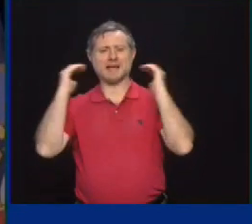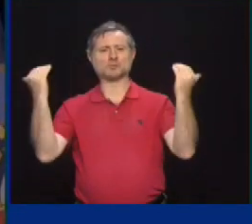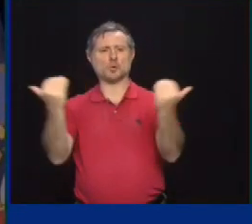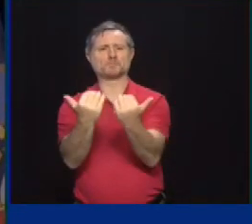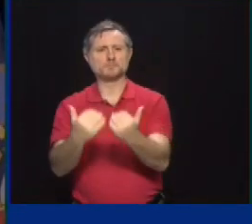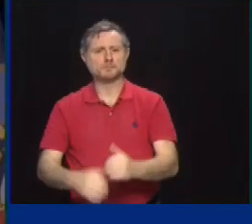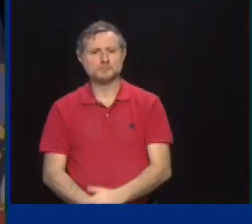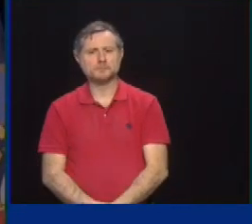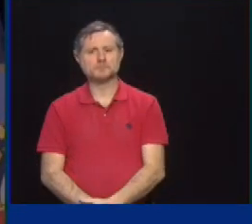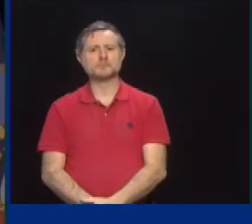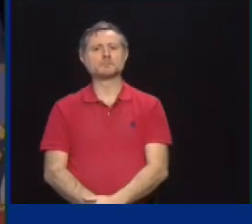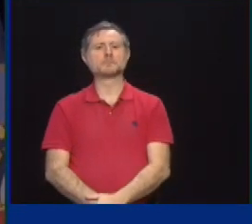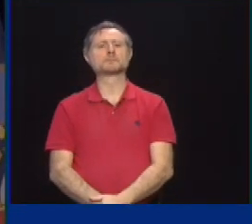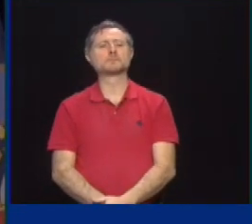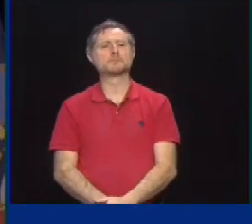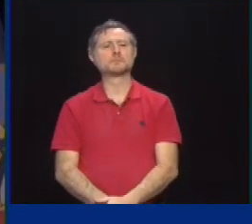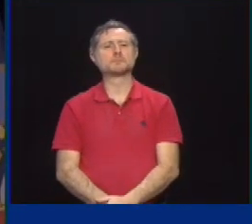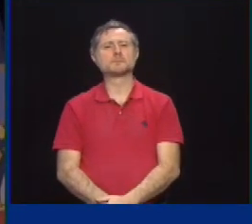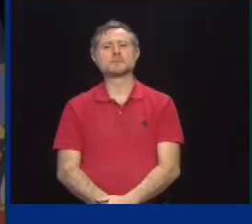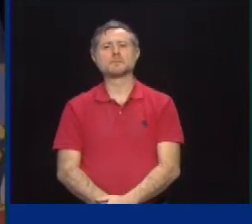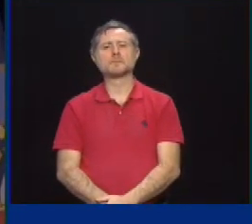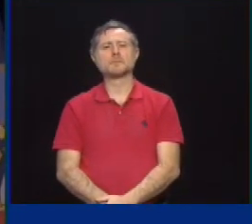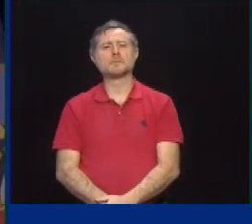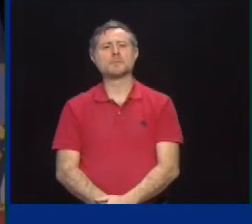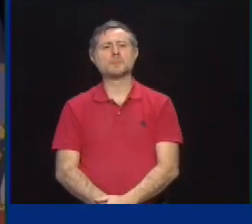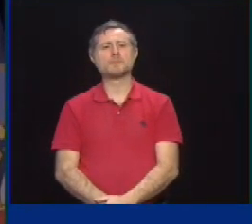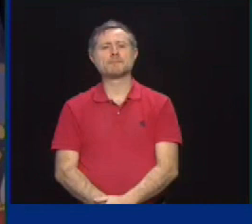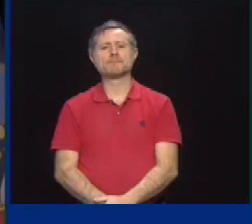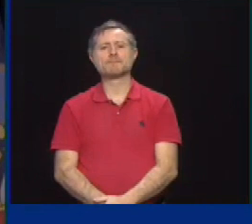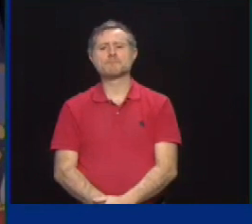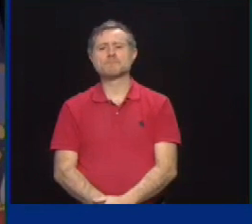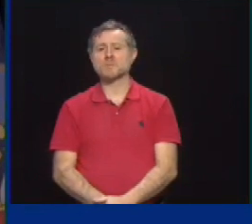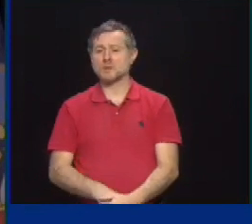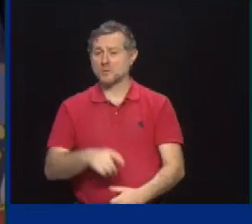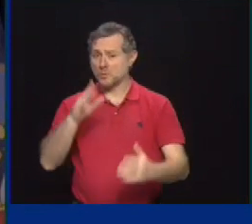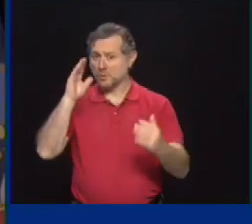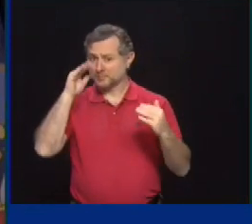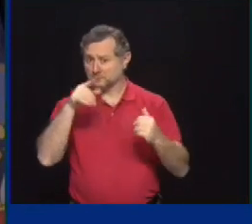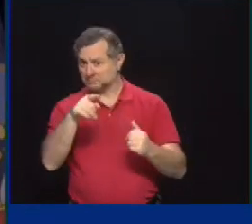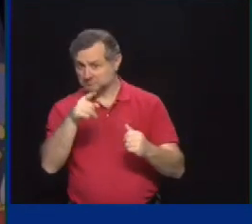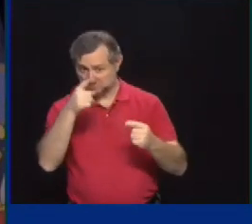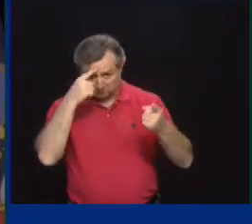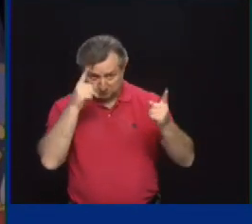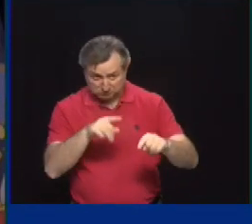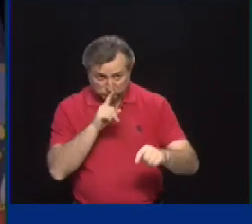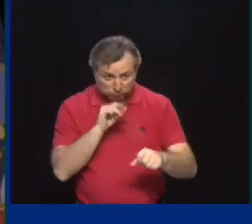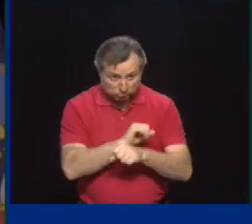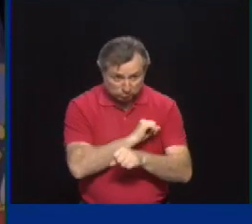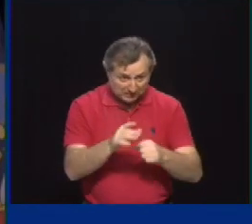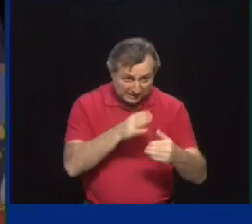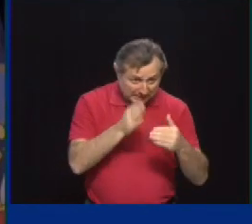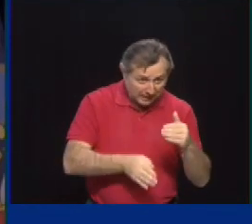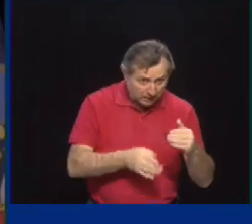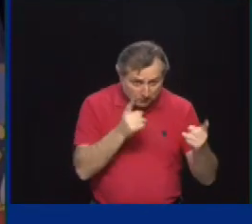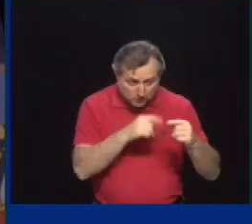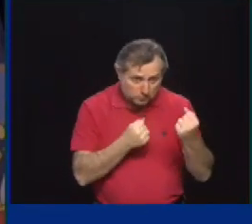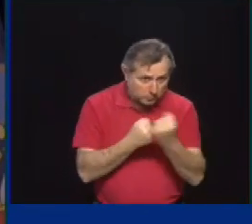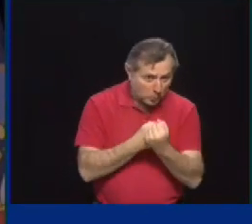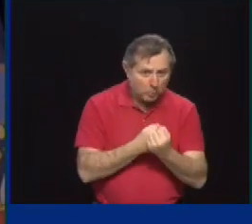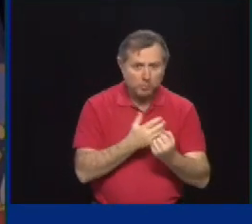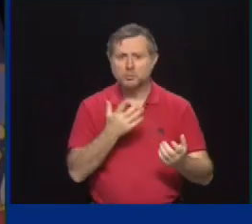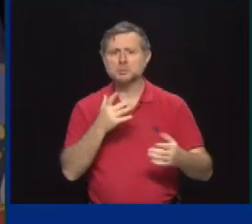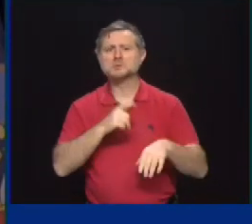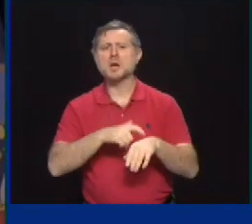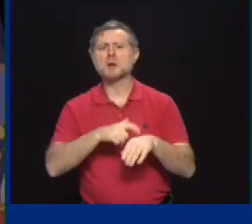people at the table are hoping by the end of the year. Are you hoping to see a deal by the end of the year? What kind of timeline are you operating?